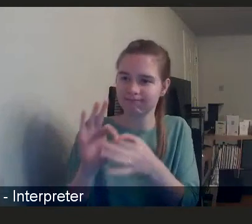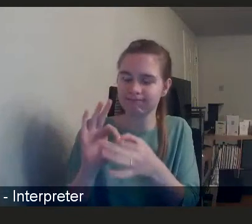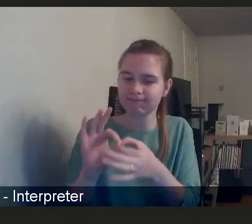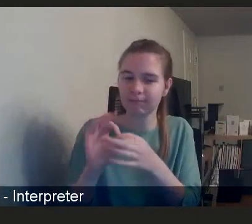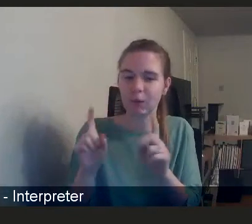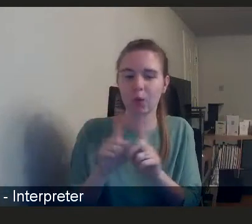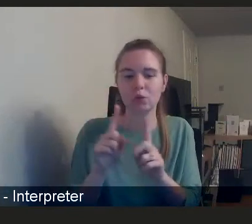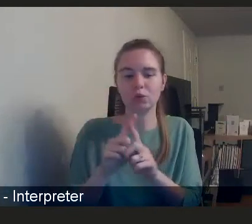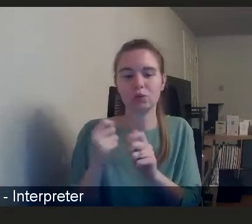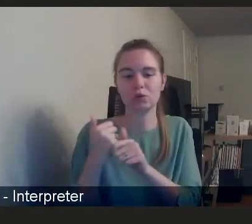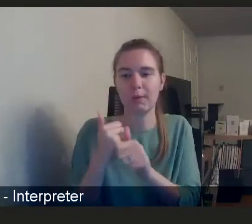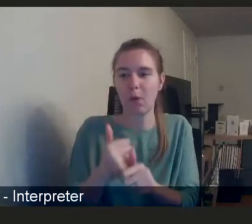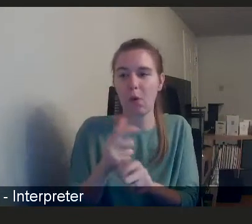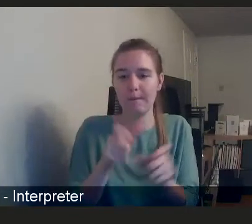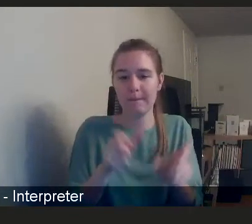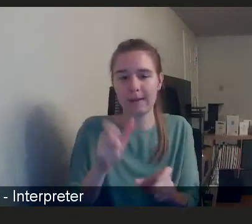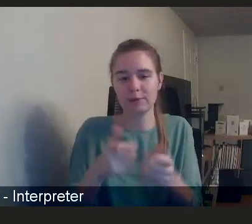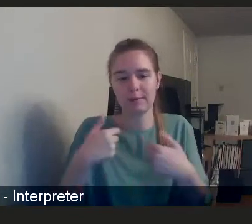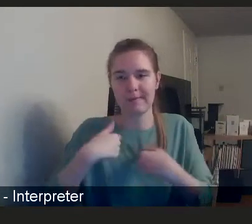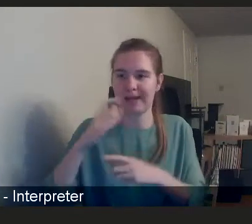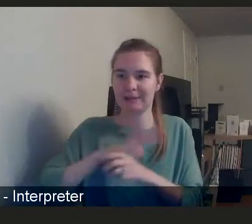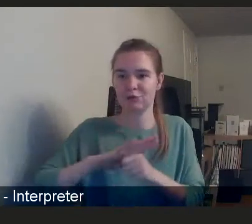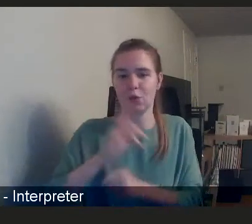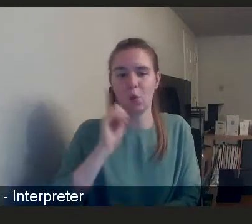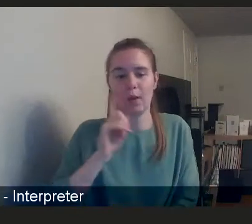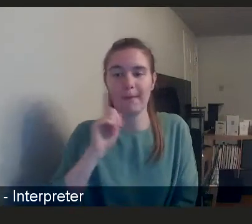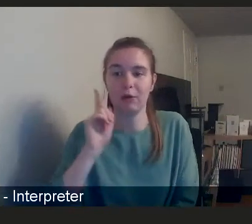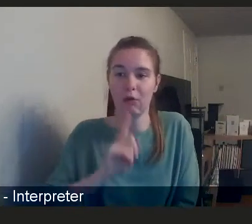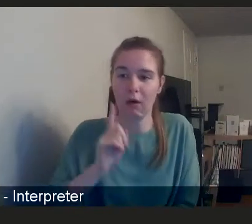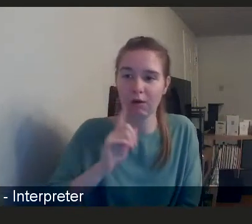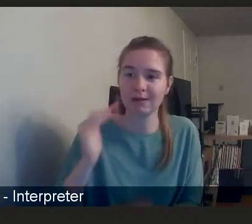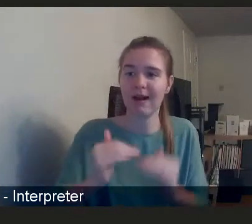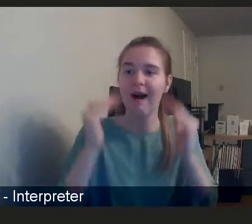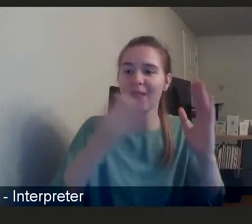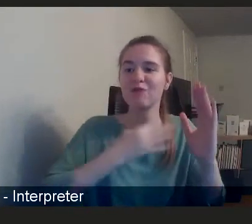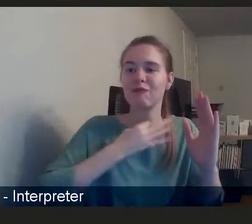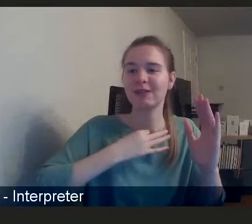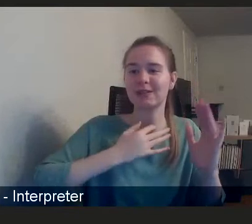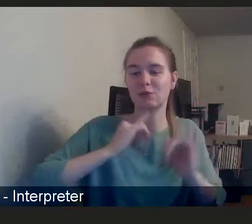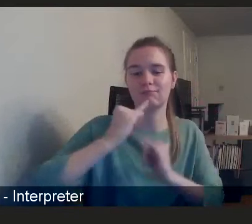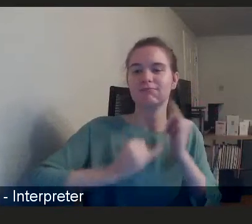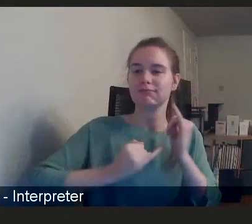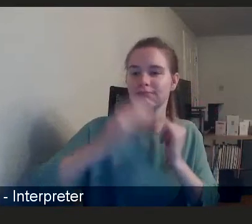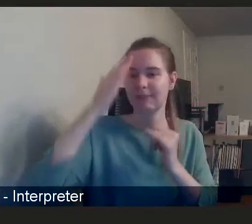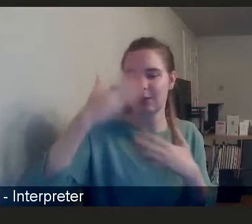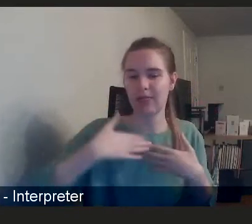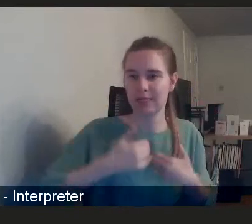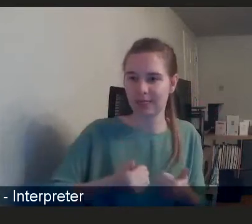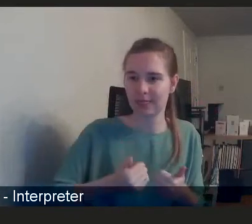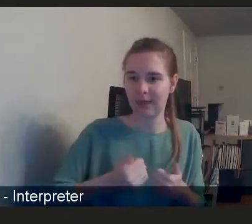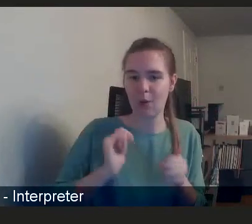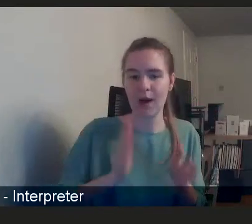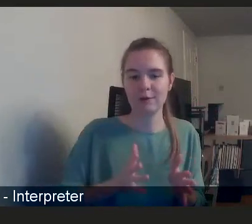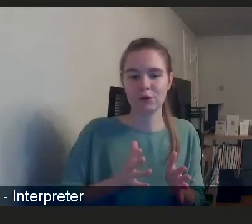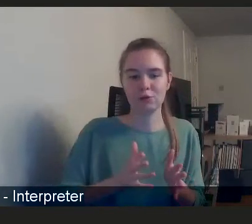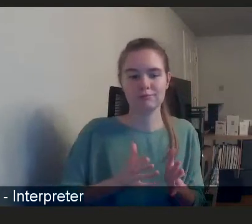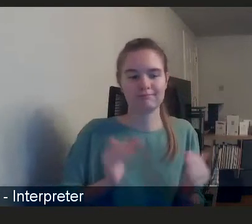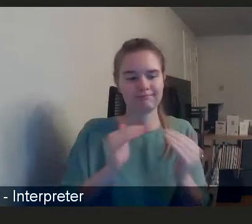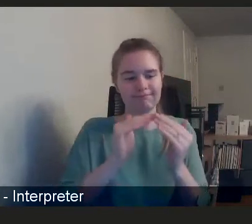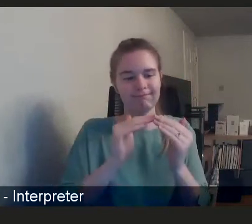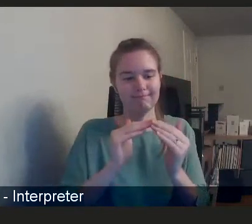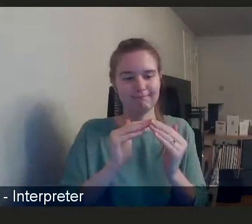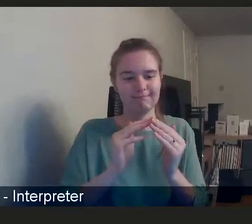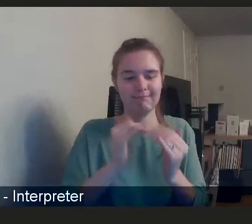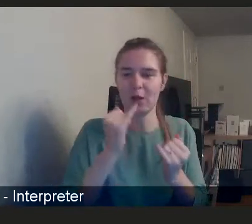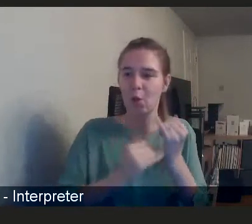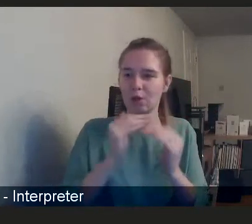people. So in our case, women and girls are far higher risk of poor mental health and others. So we need to tackle inequalities, but we need to look at